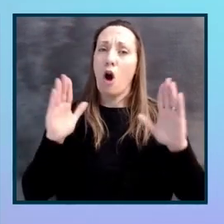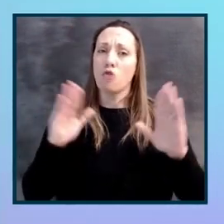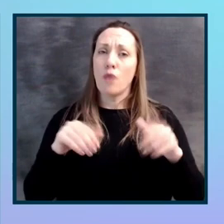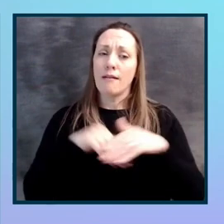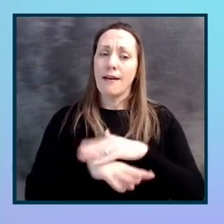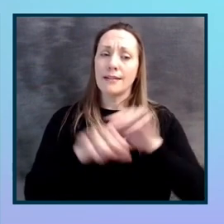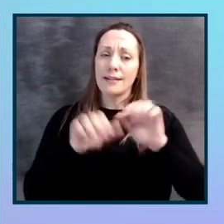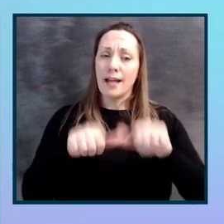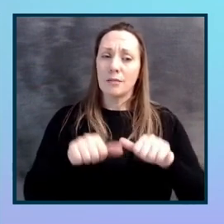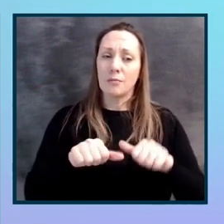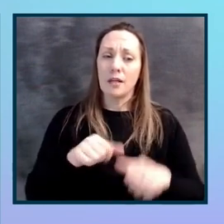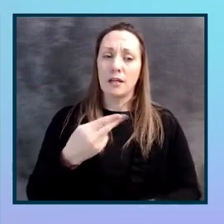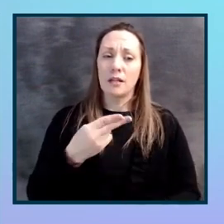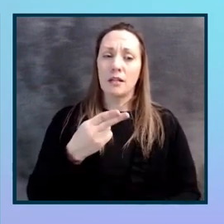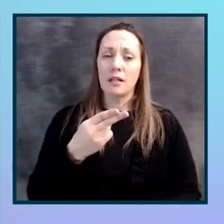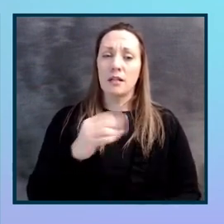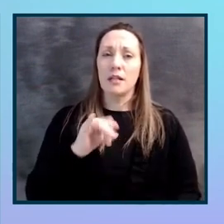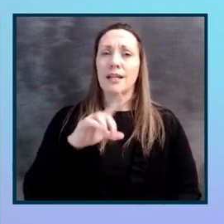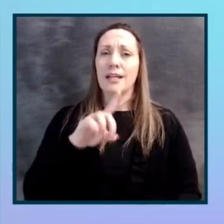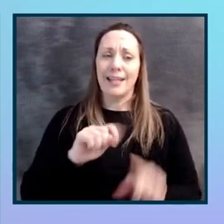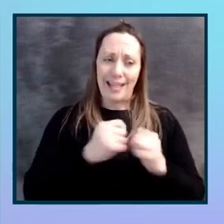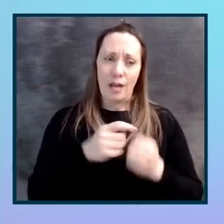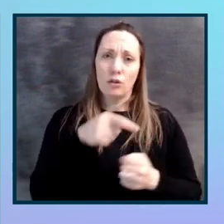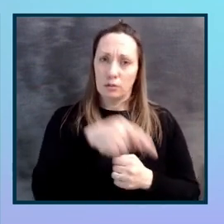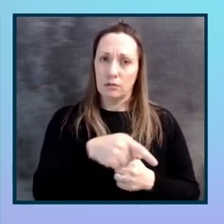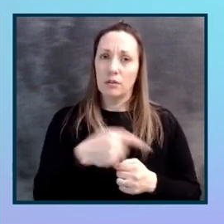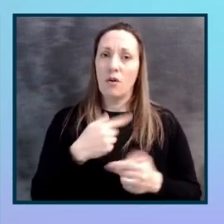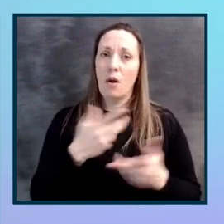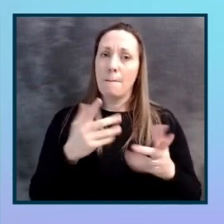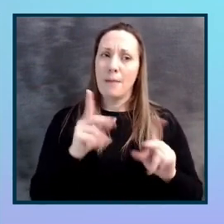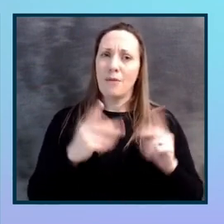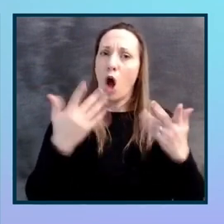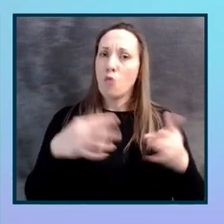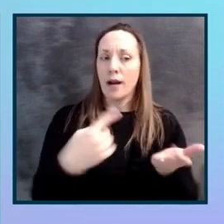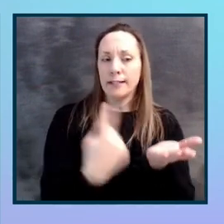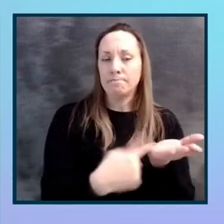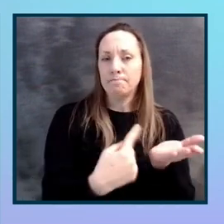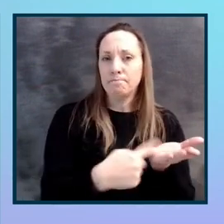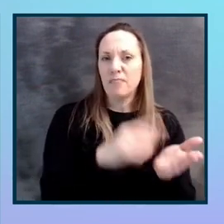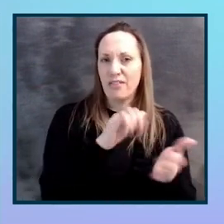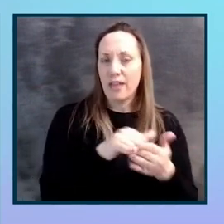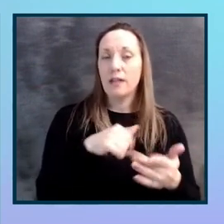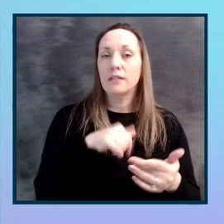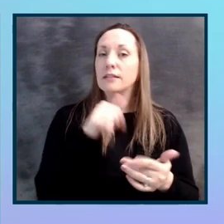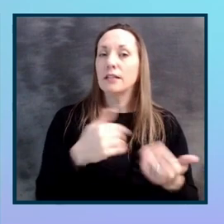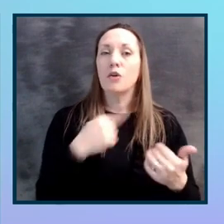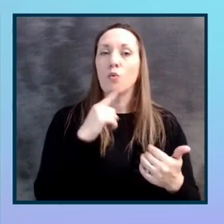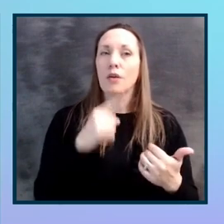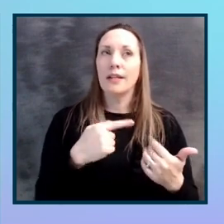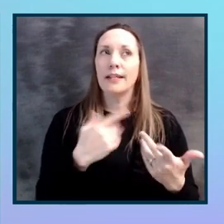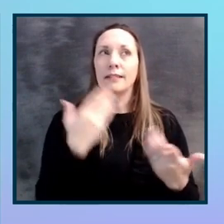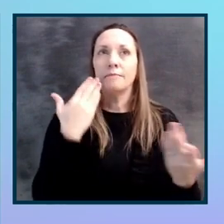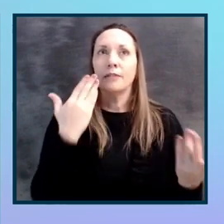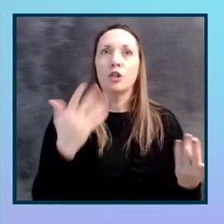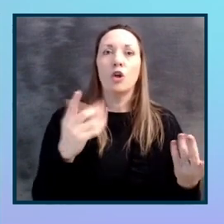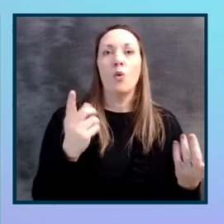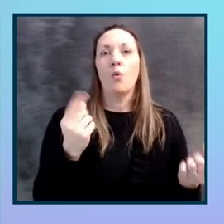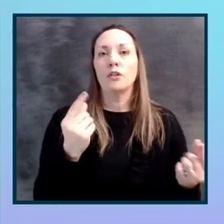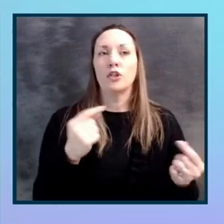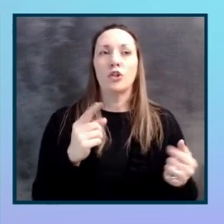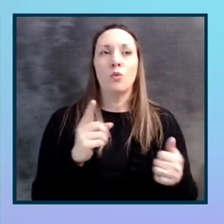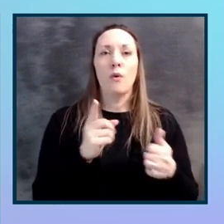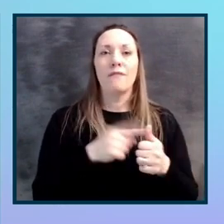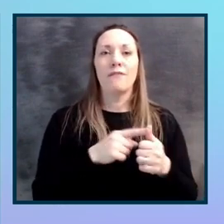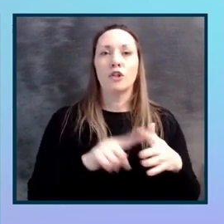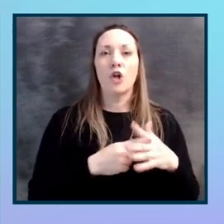accessibility guild here. So there were lots of people already having these conversations. And because it didn't really have a home at that point, when we first started, the